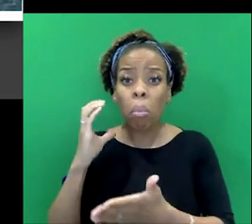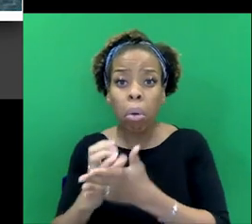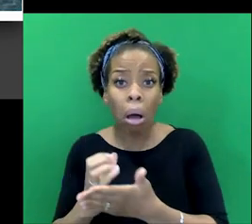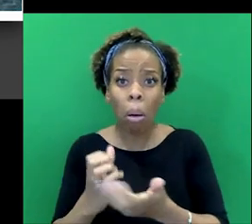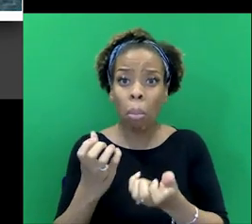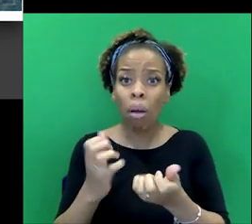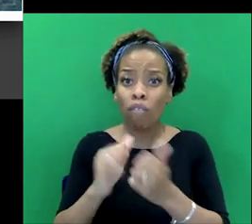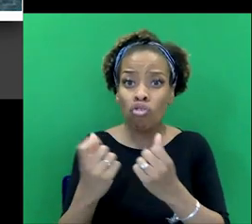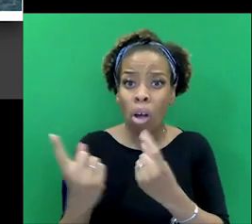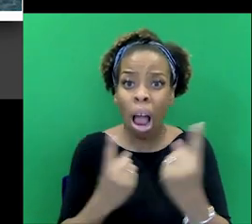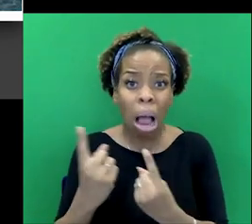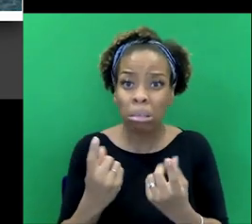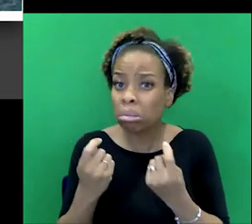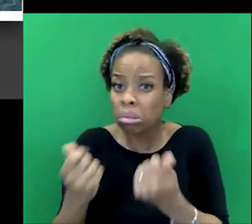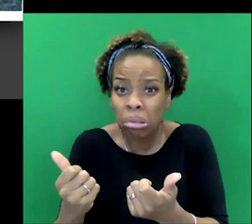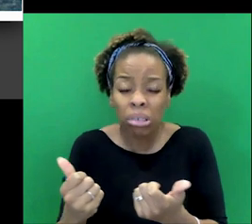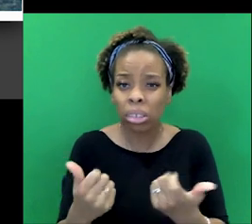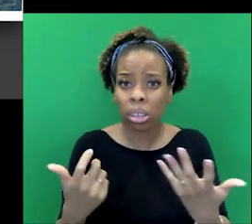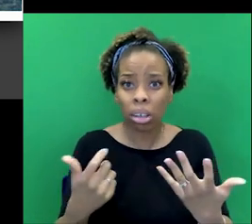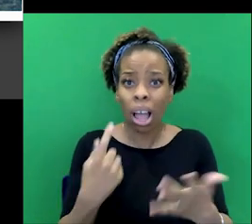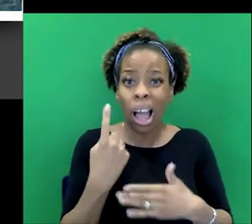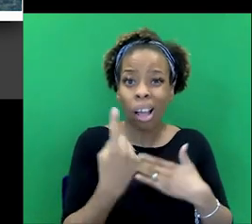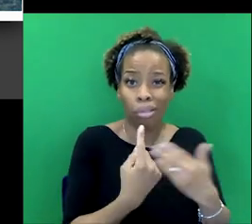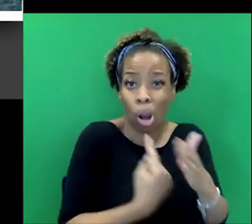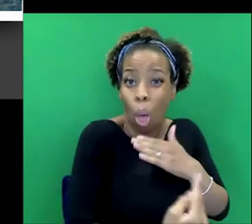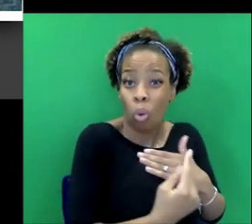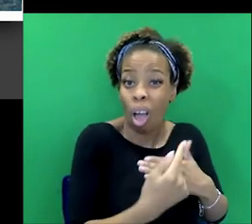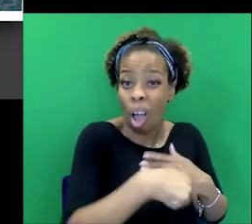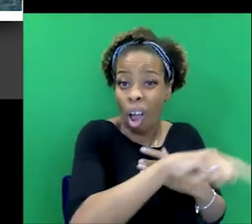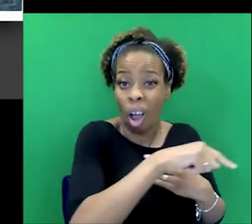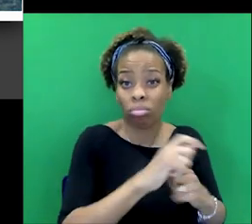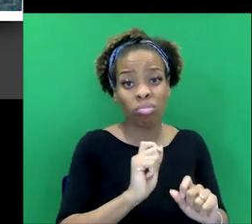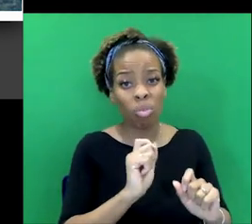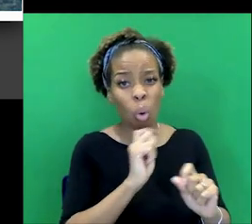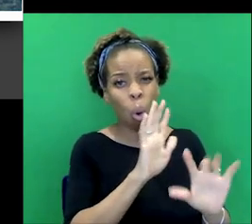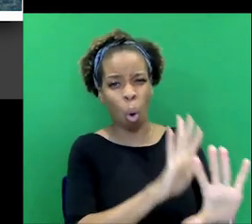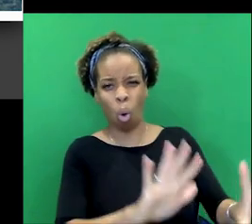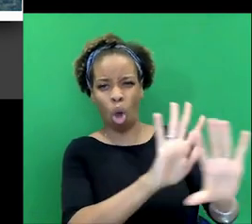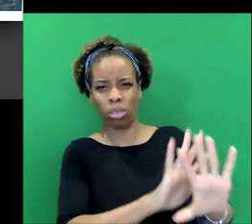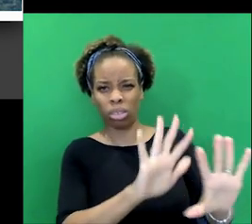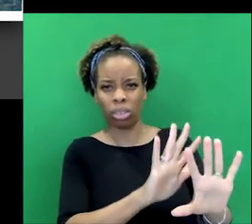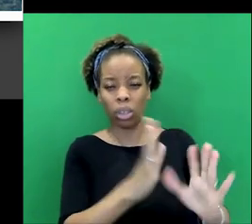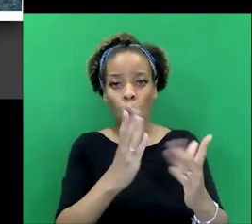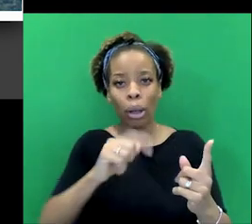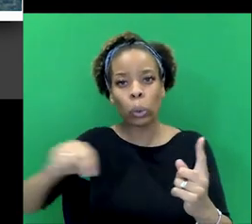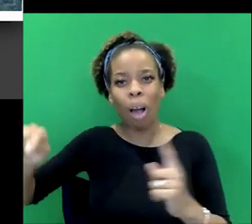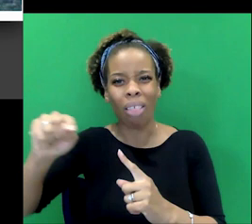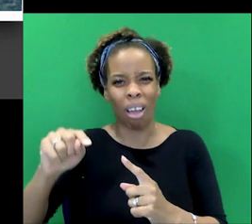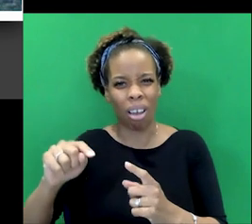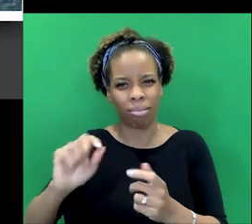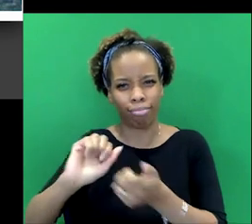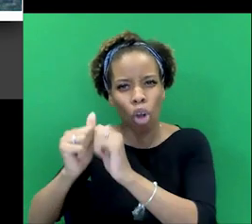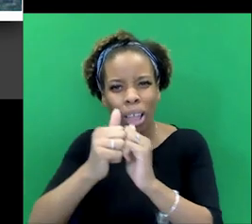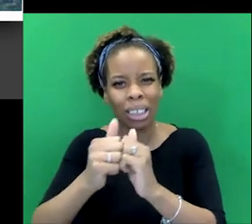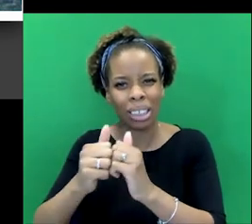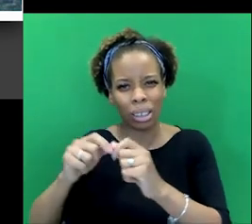have any friends. He's a bit of a loner. He's a little, you know, odd, uh, as come, you know, as compared to his other friends, other colleagues